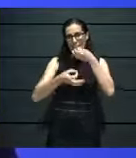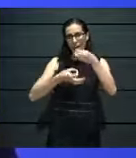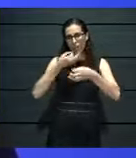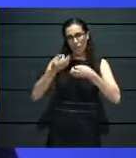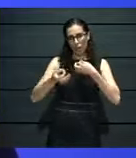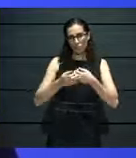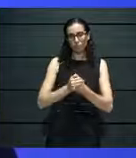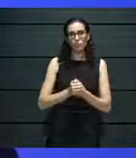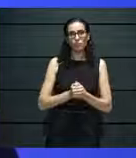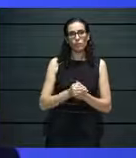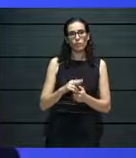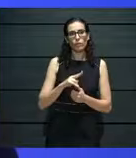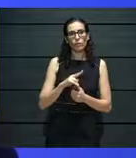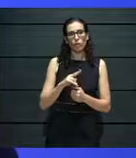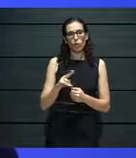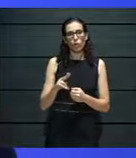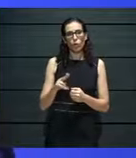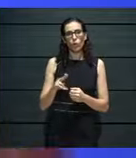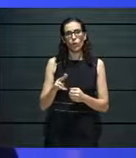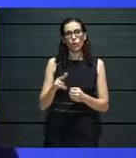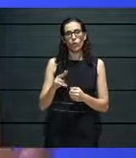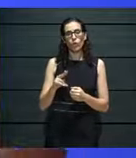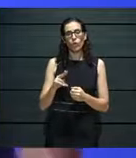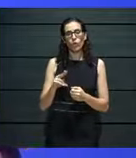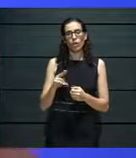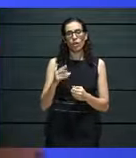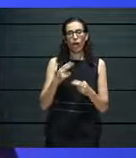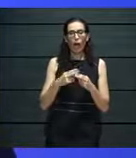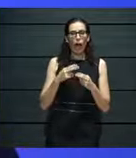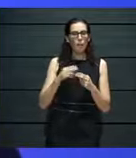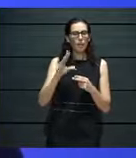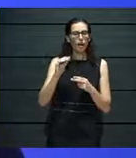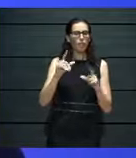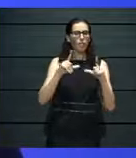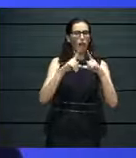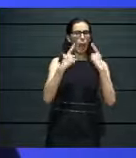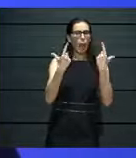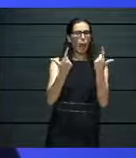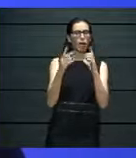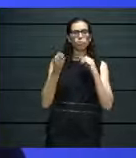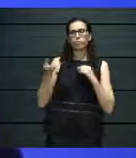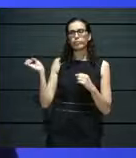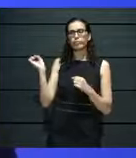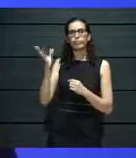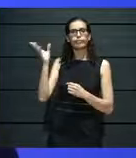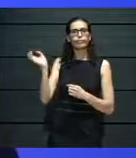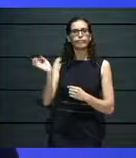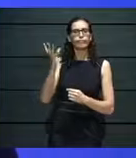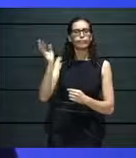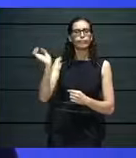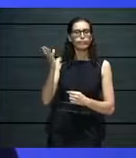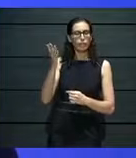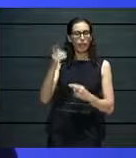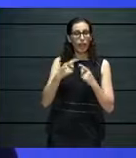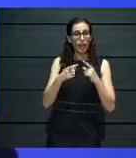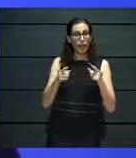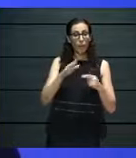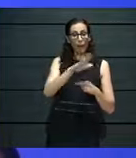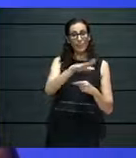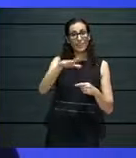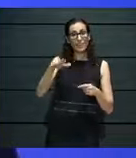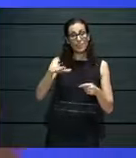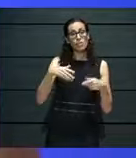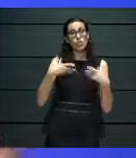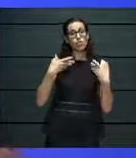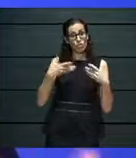did a lot of, let's say, I wouldn't say boring, but a lot of talks, you know, about this and that. But the result was that the people still wanted,